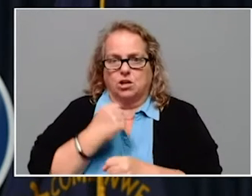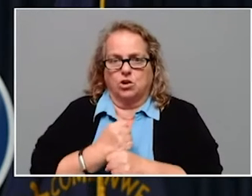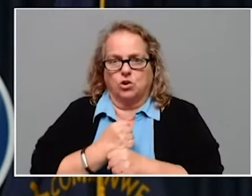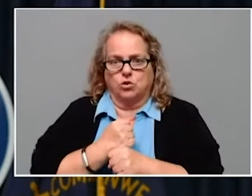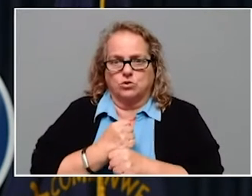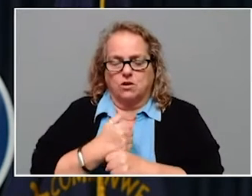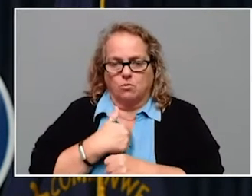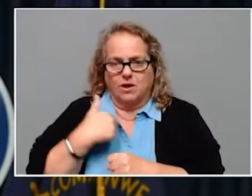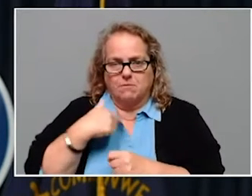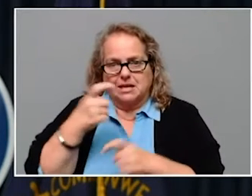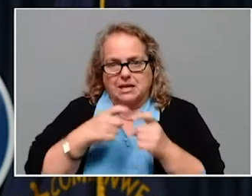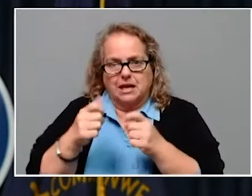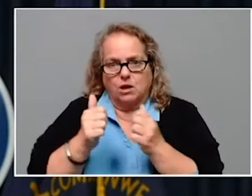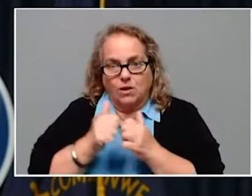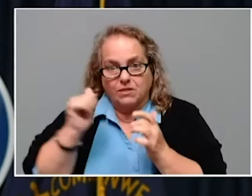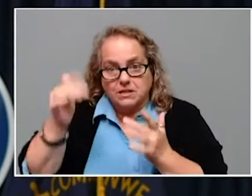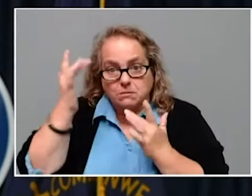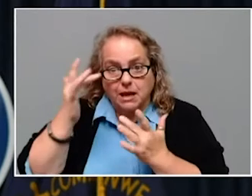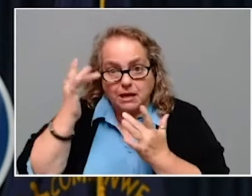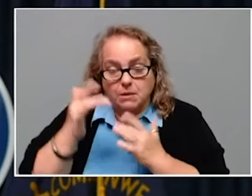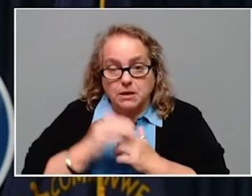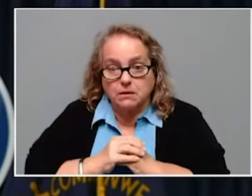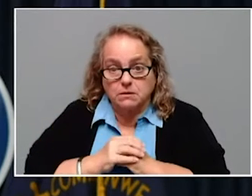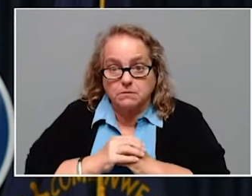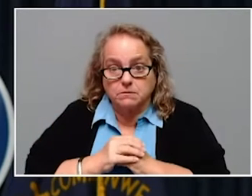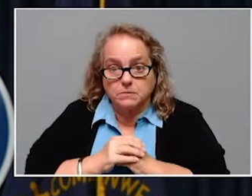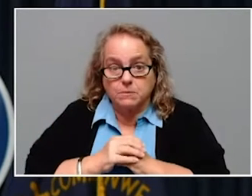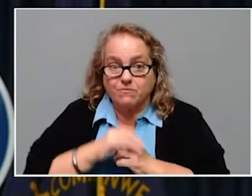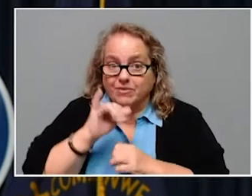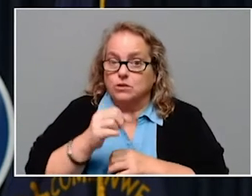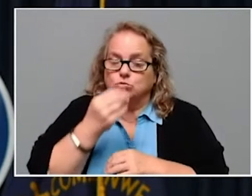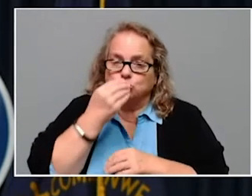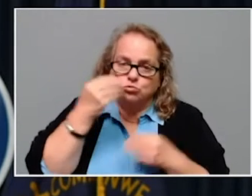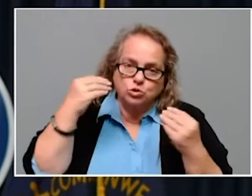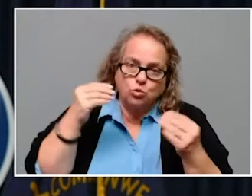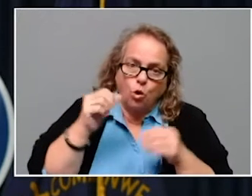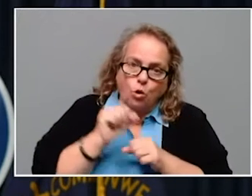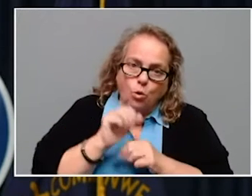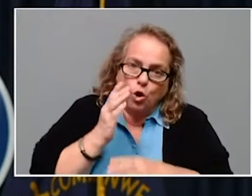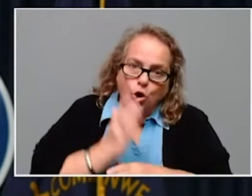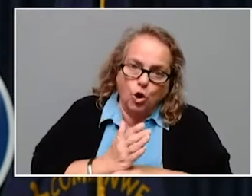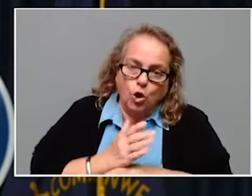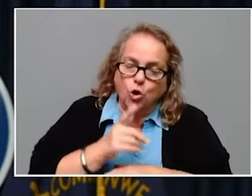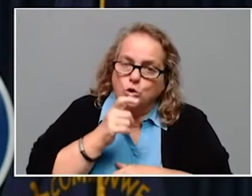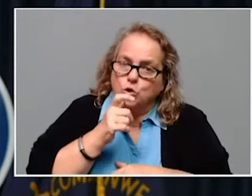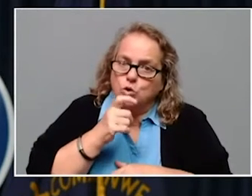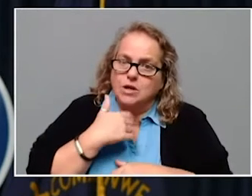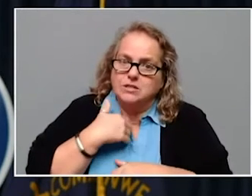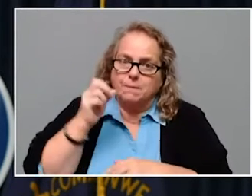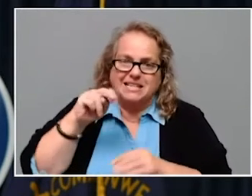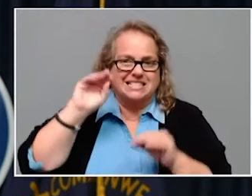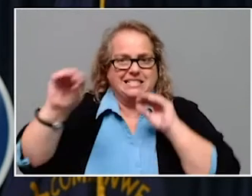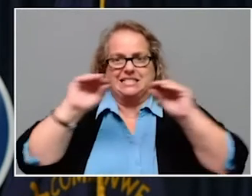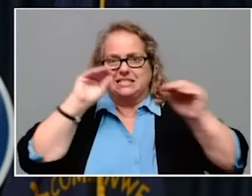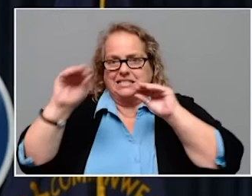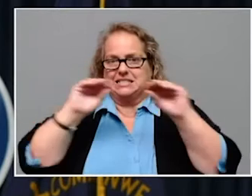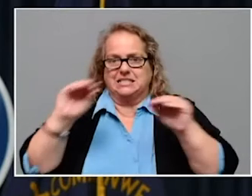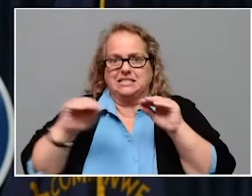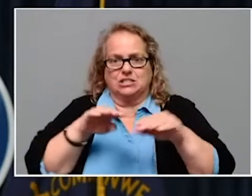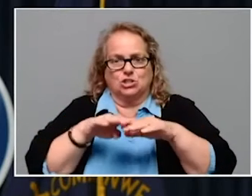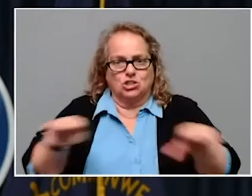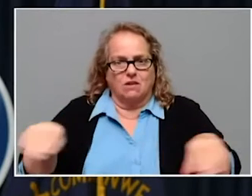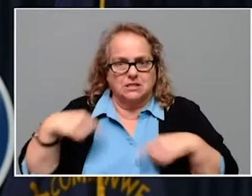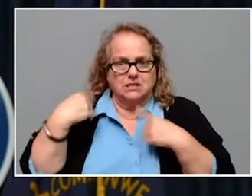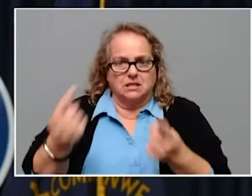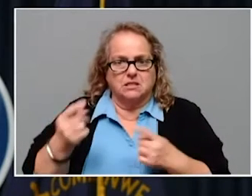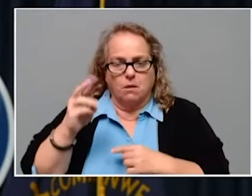examples. This is the grocery store worker who has been stocking the shelves from March 6th of